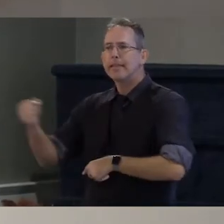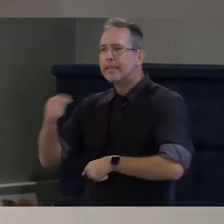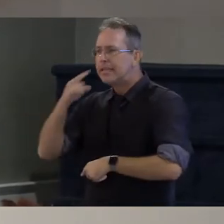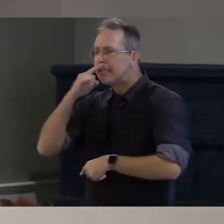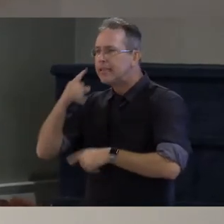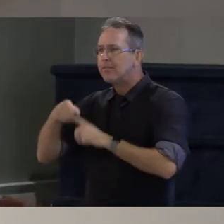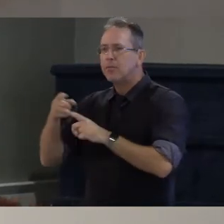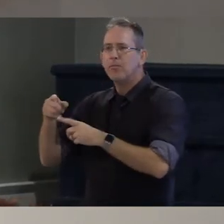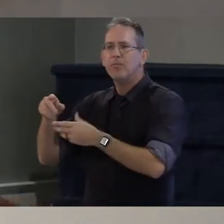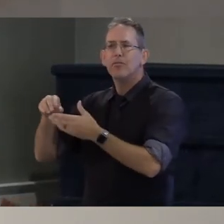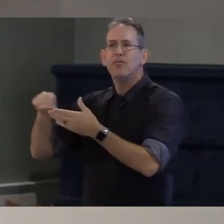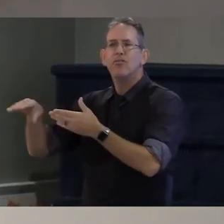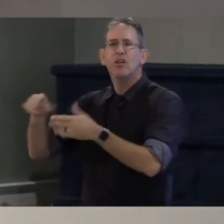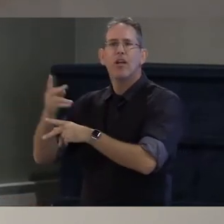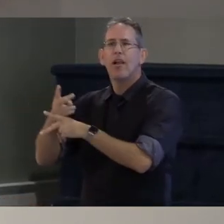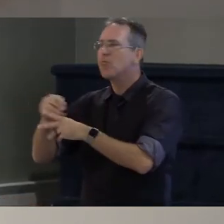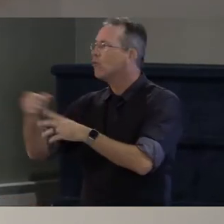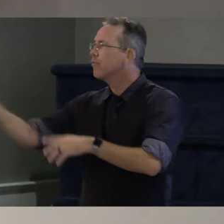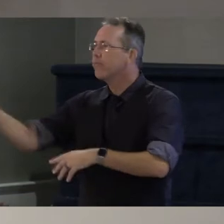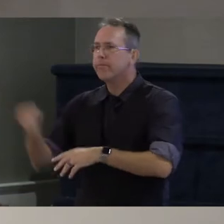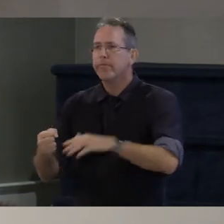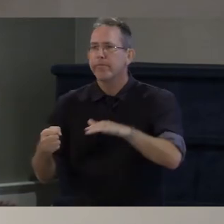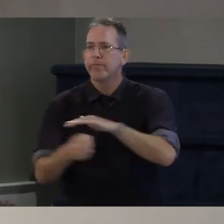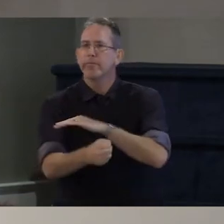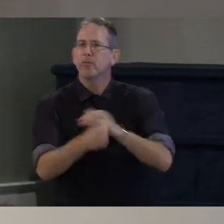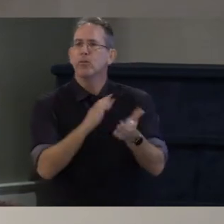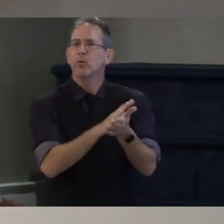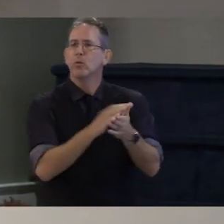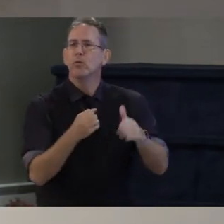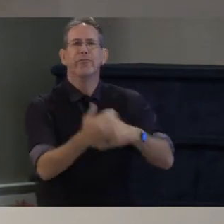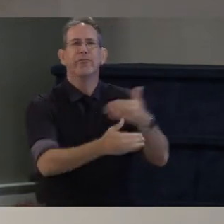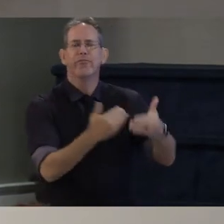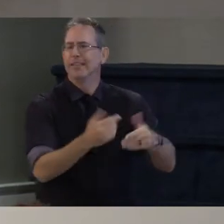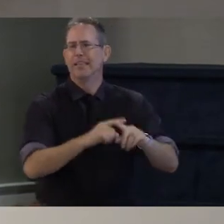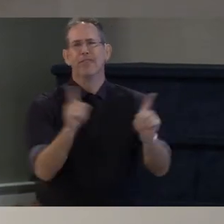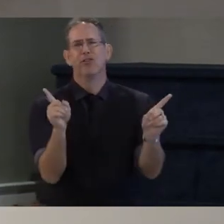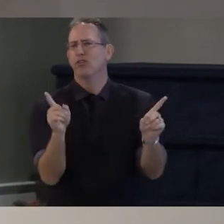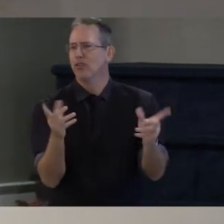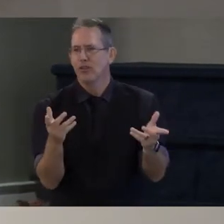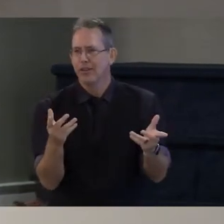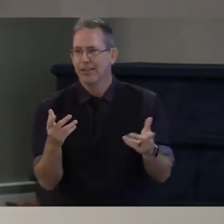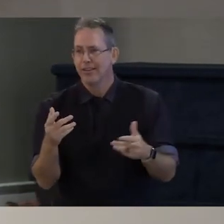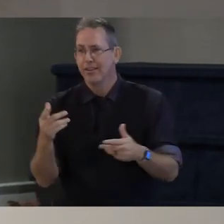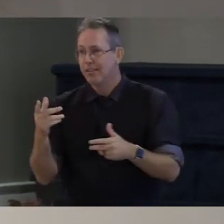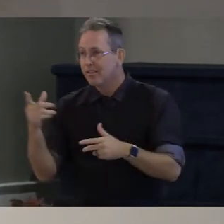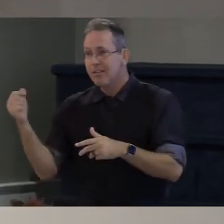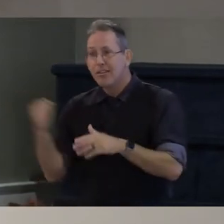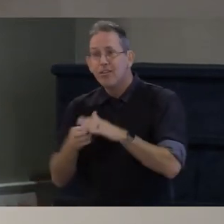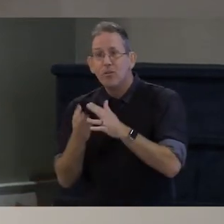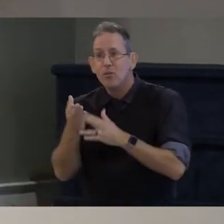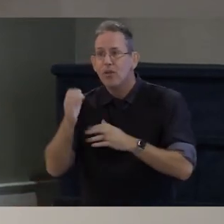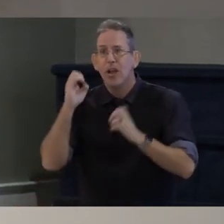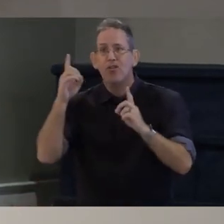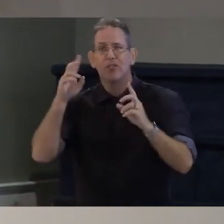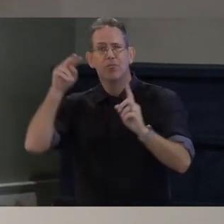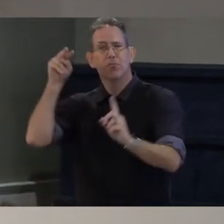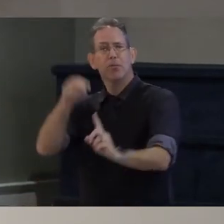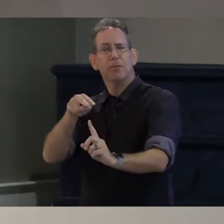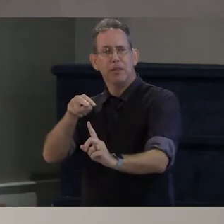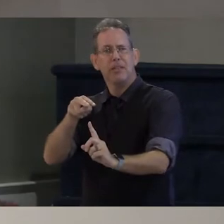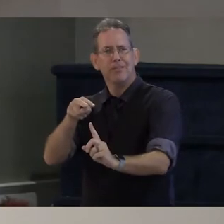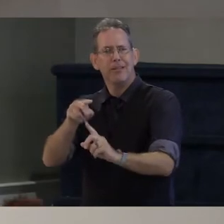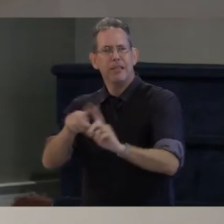as it needs to be. public education needs to be seen as that's the scale of